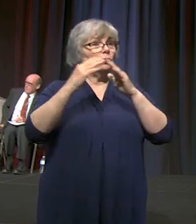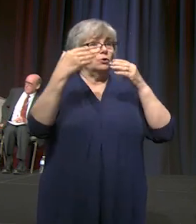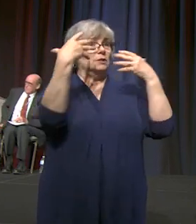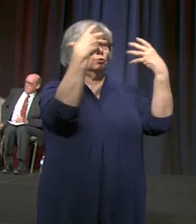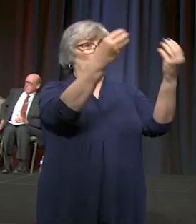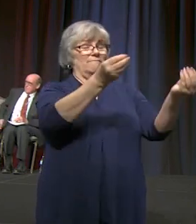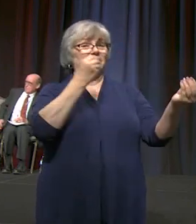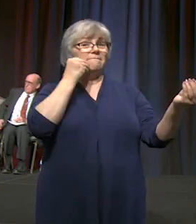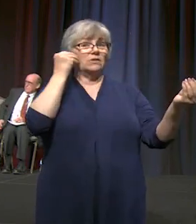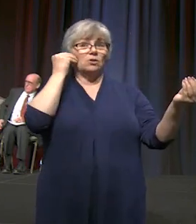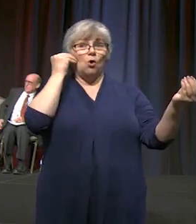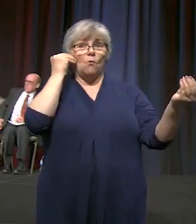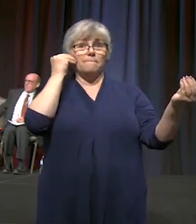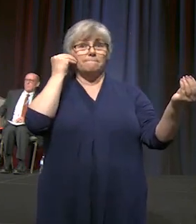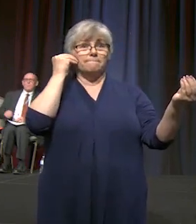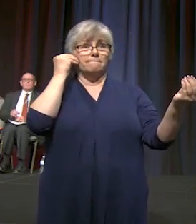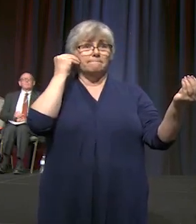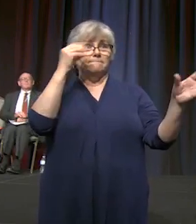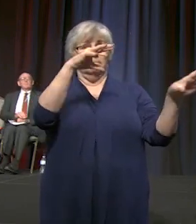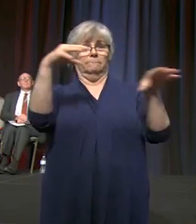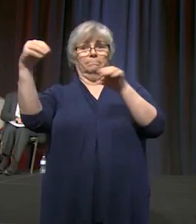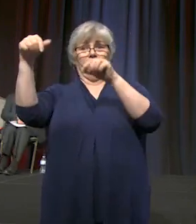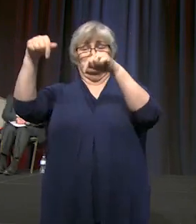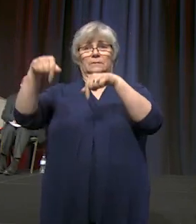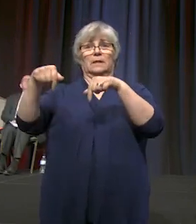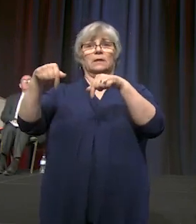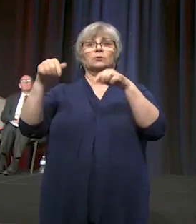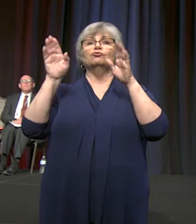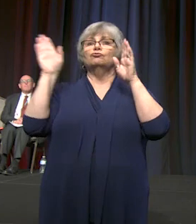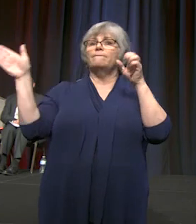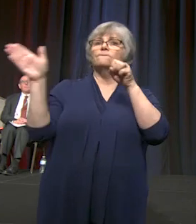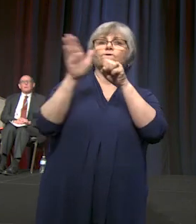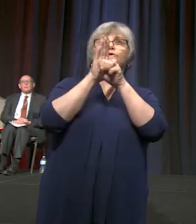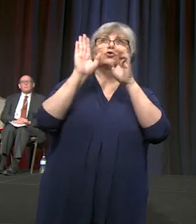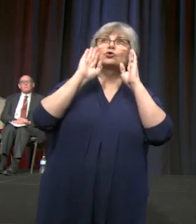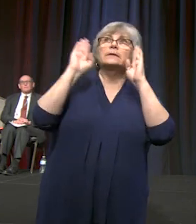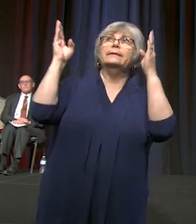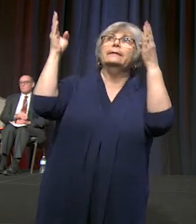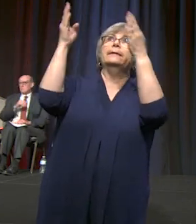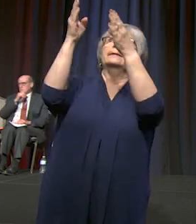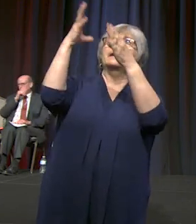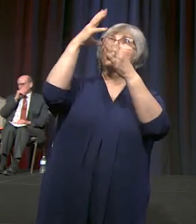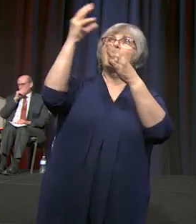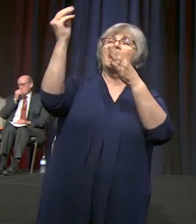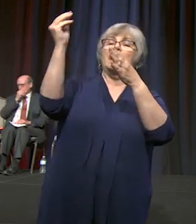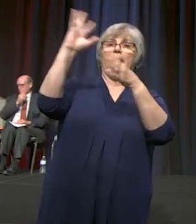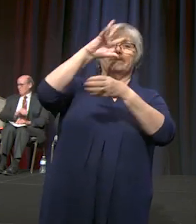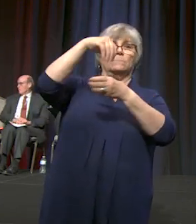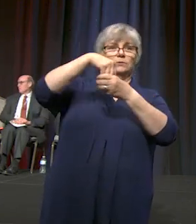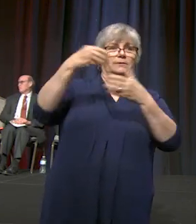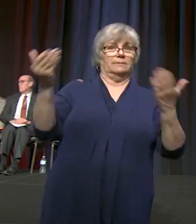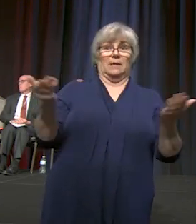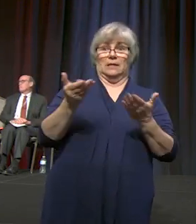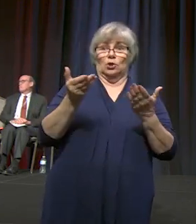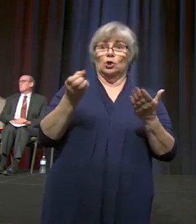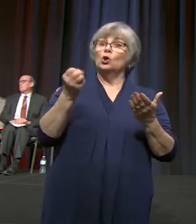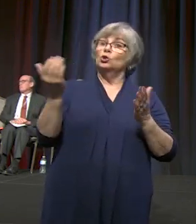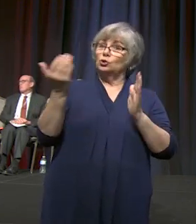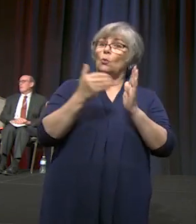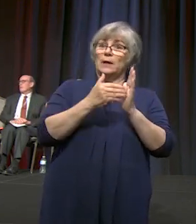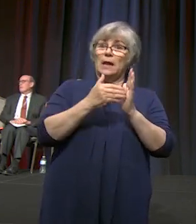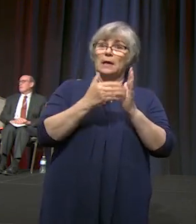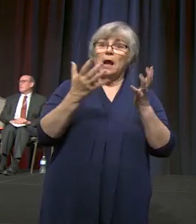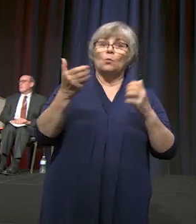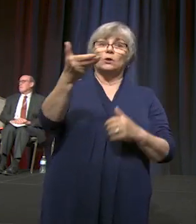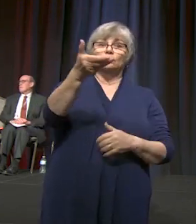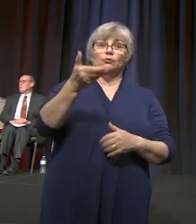home in order for us to fully listen and participate here. So again, I want to invite you